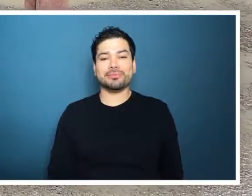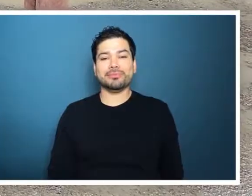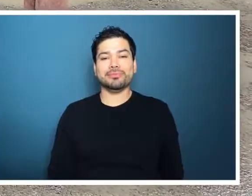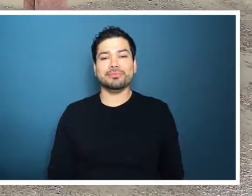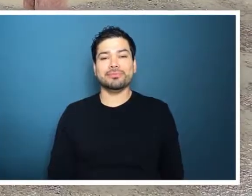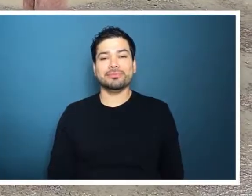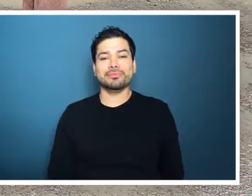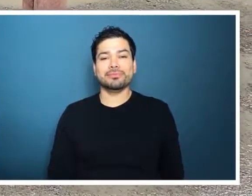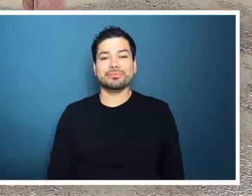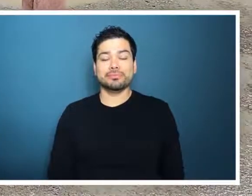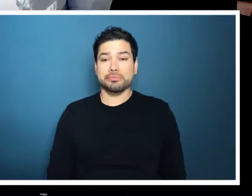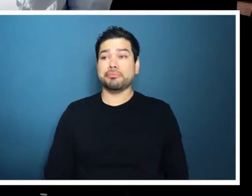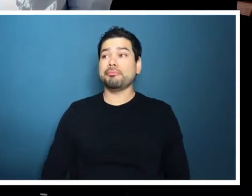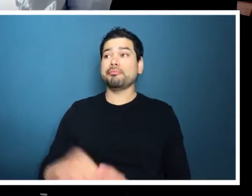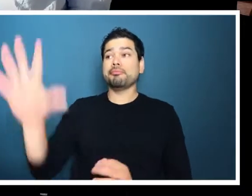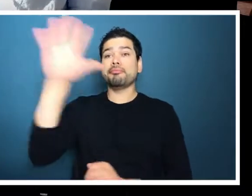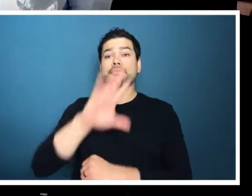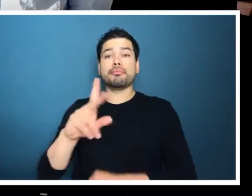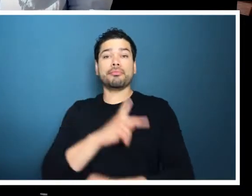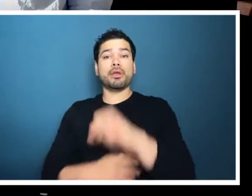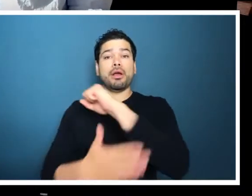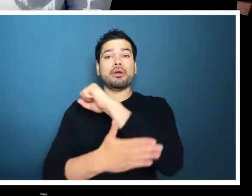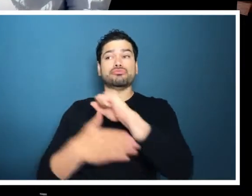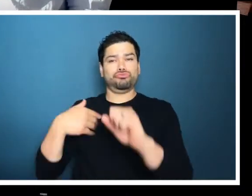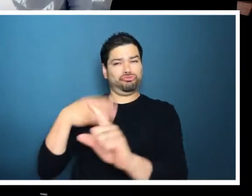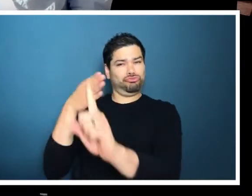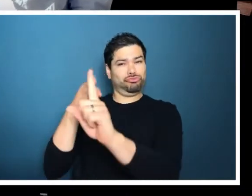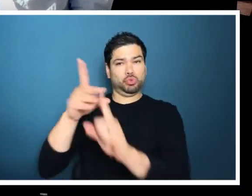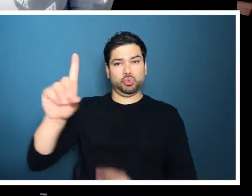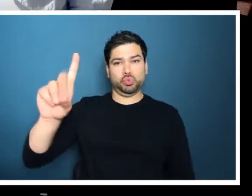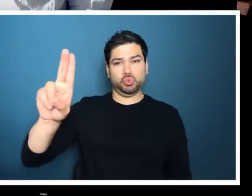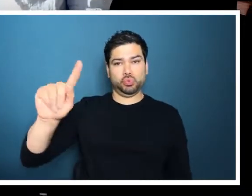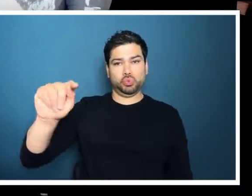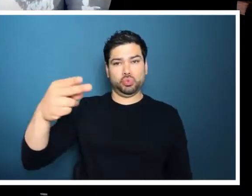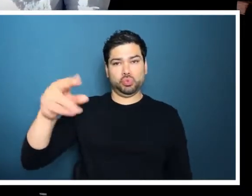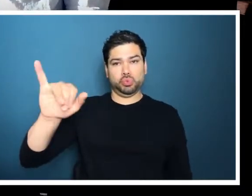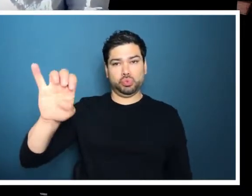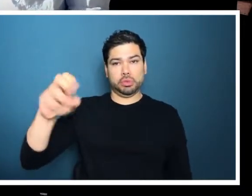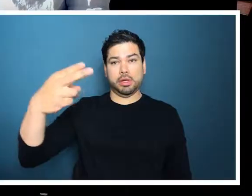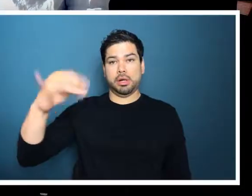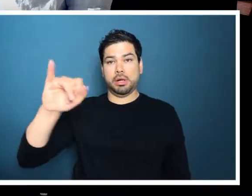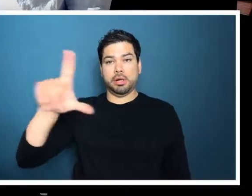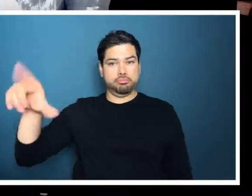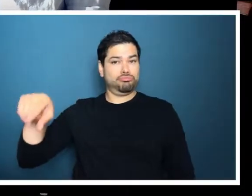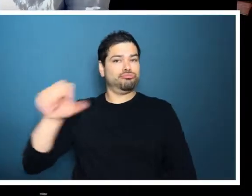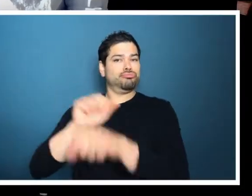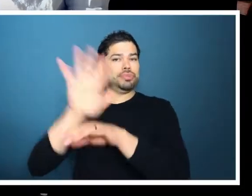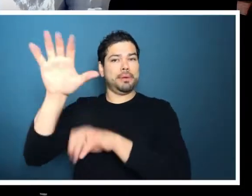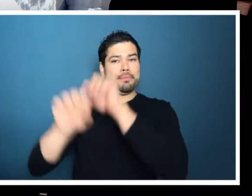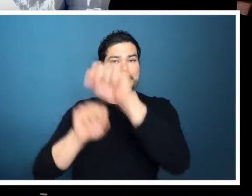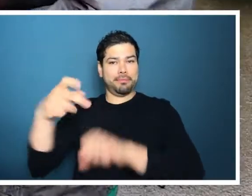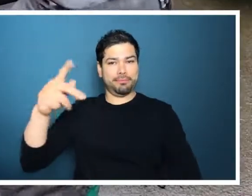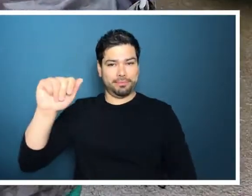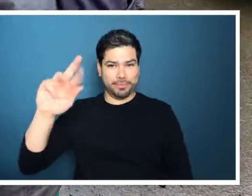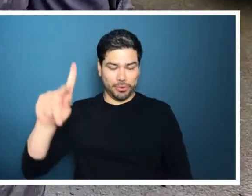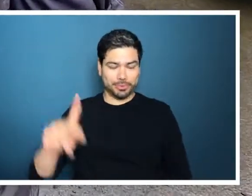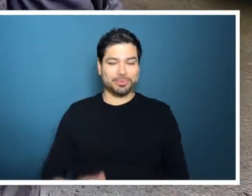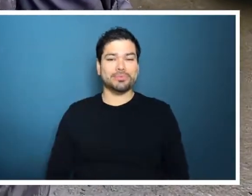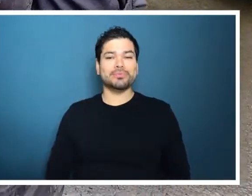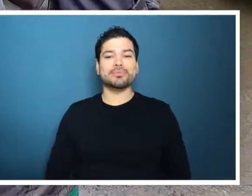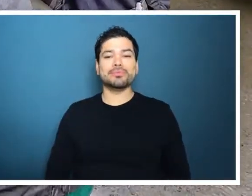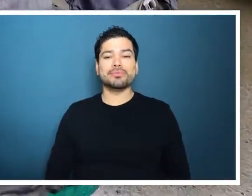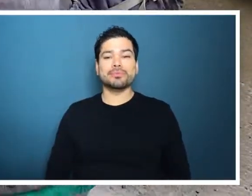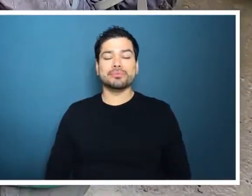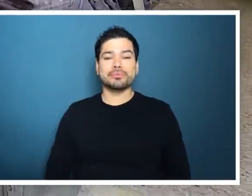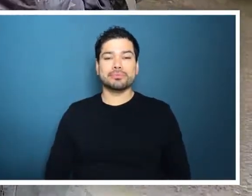chair onto a hand cycle. In King County, I spend a lot of time at Doofy Hill, the mountain biking park. A friend